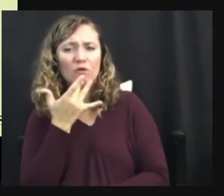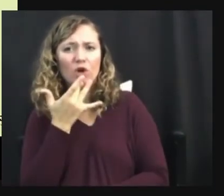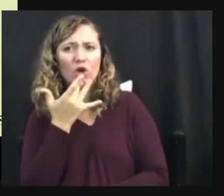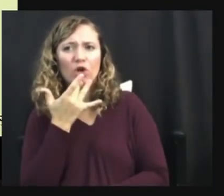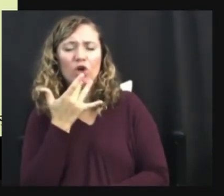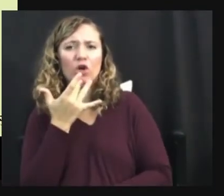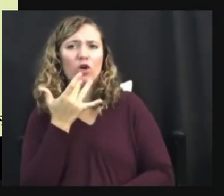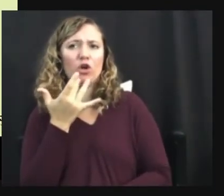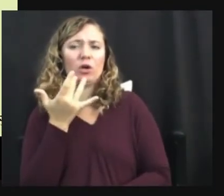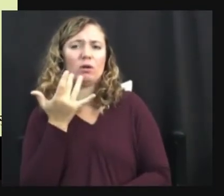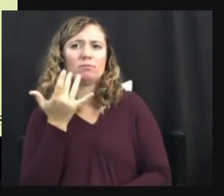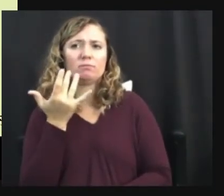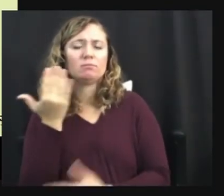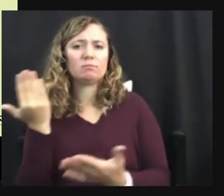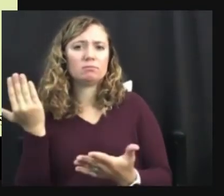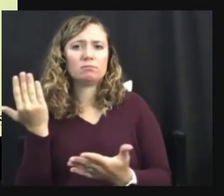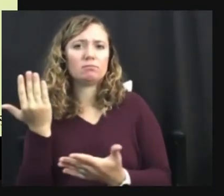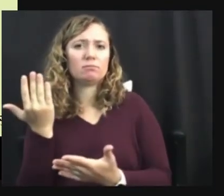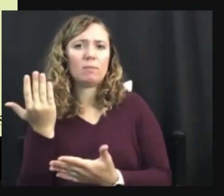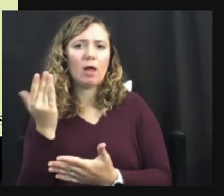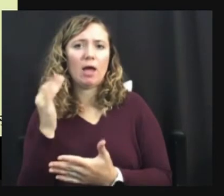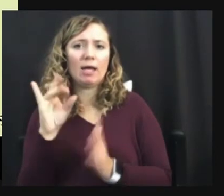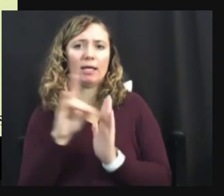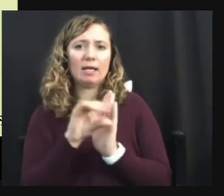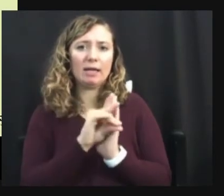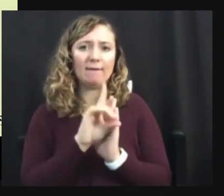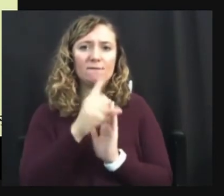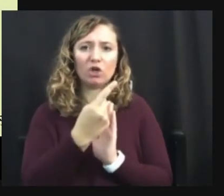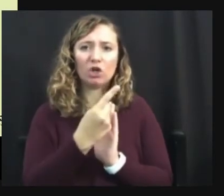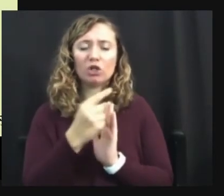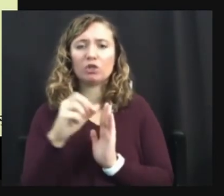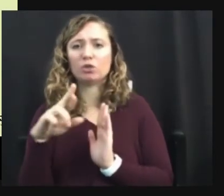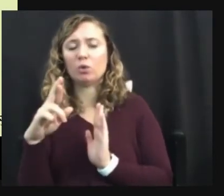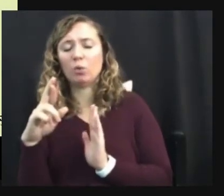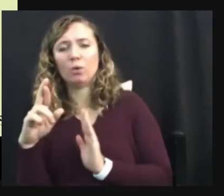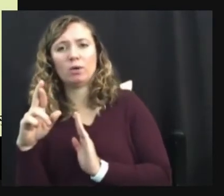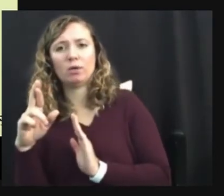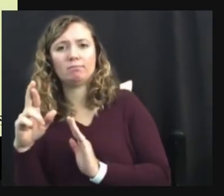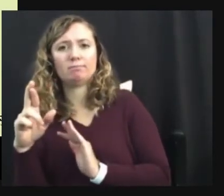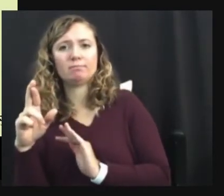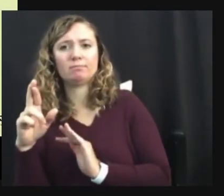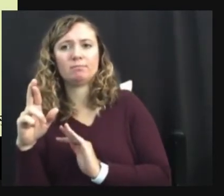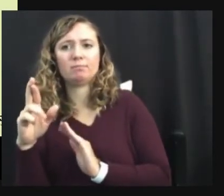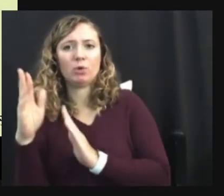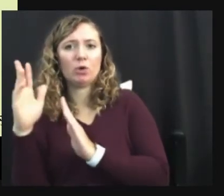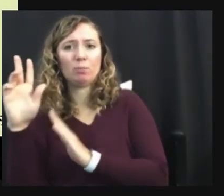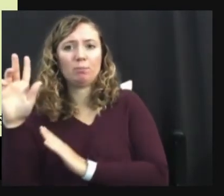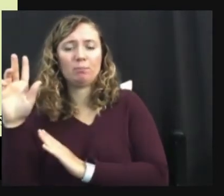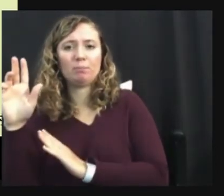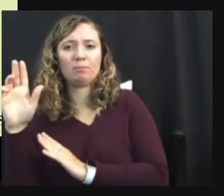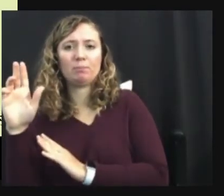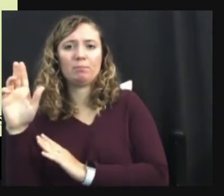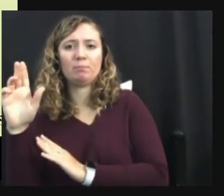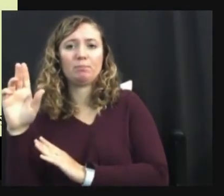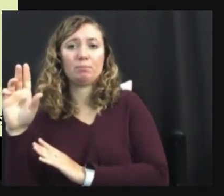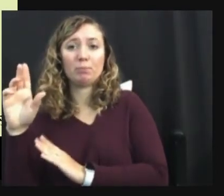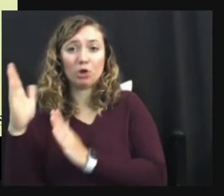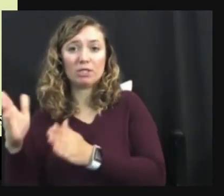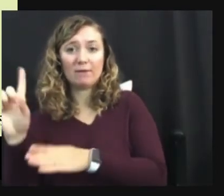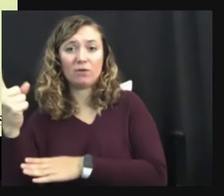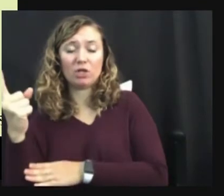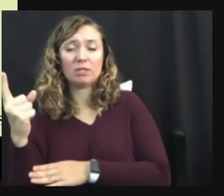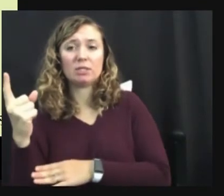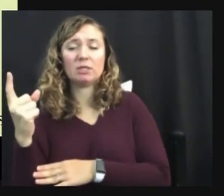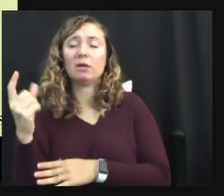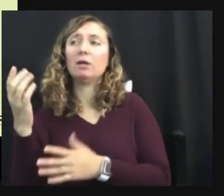a first name, last name, et cetera. So, so the short, no, I have to give you the long answer. The long answer